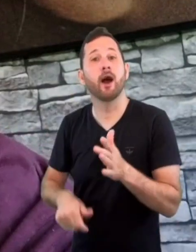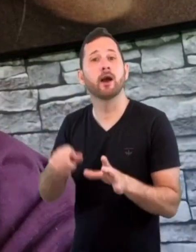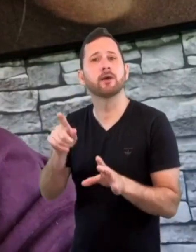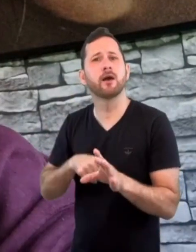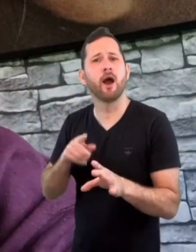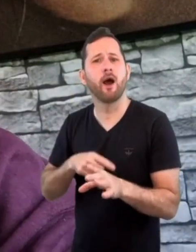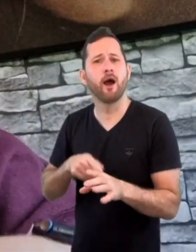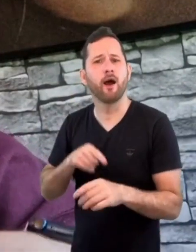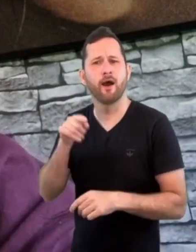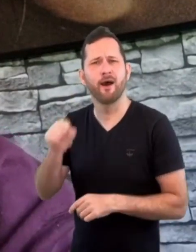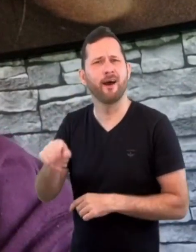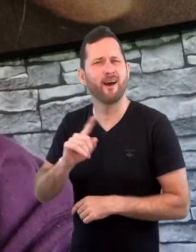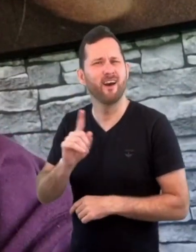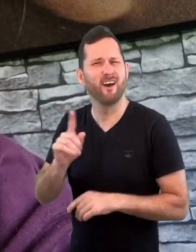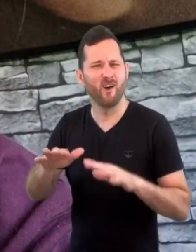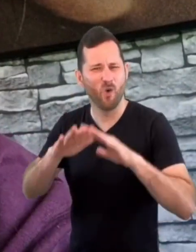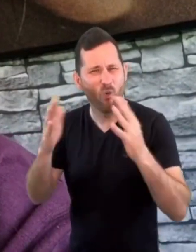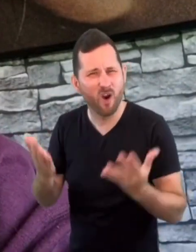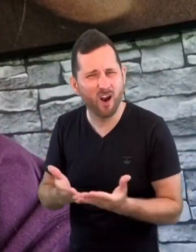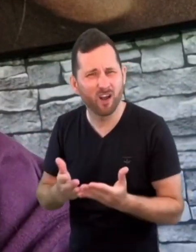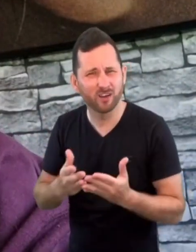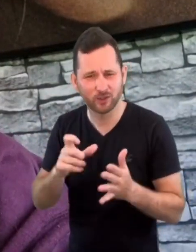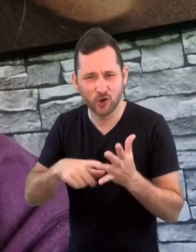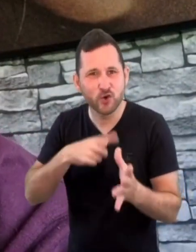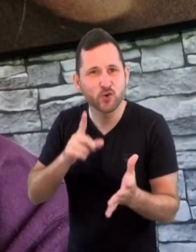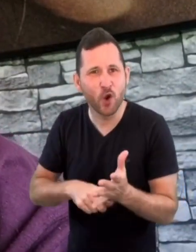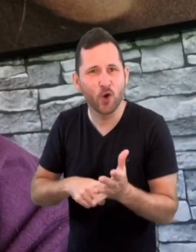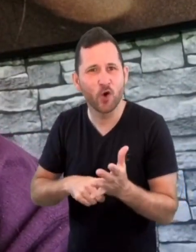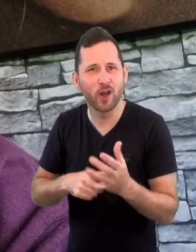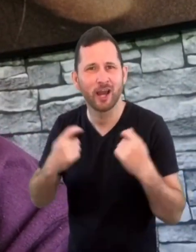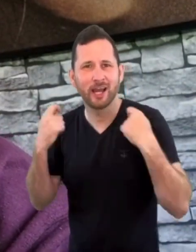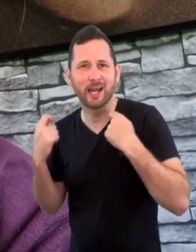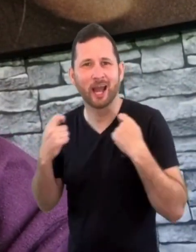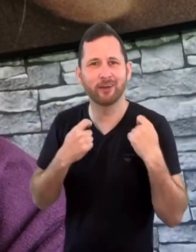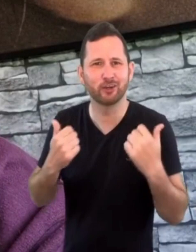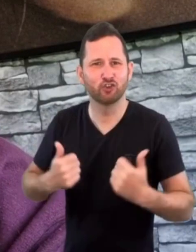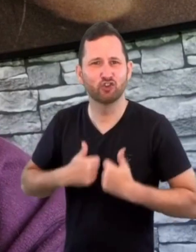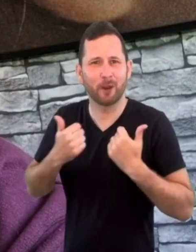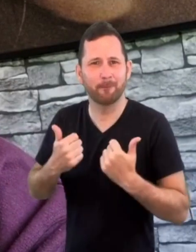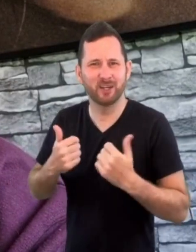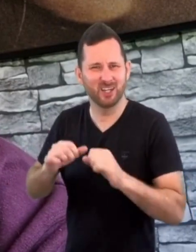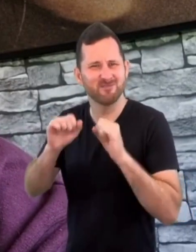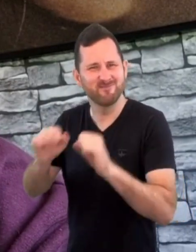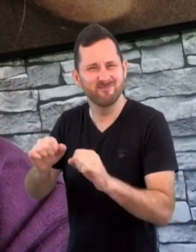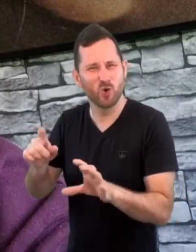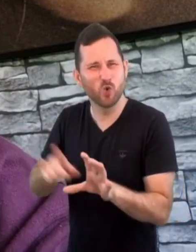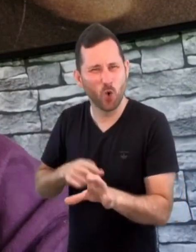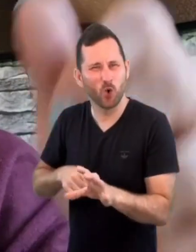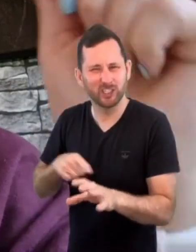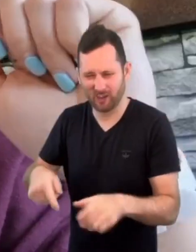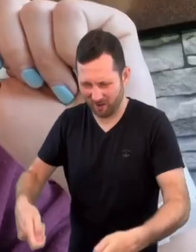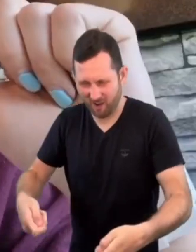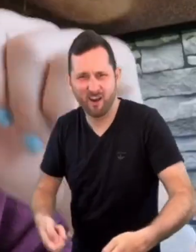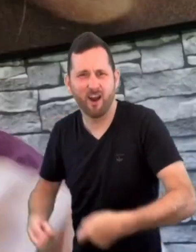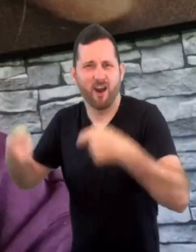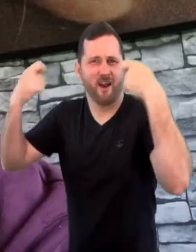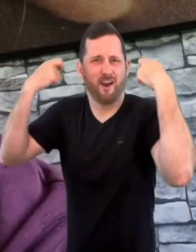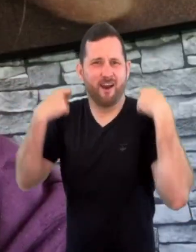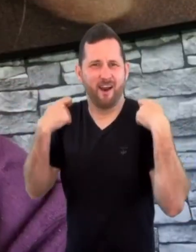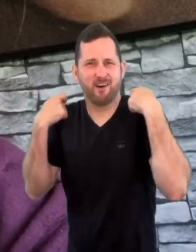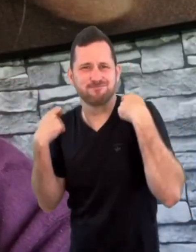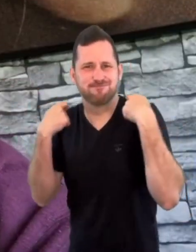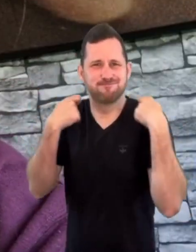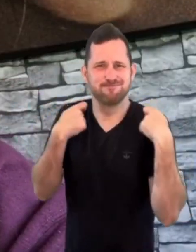obviously I went through the World Cold Carrying Championships, which is, you know, a very Yorkshire event running with sacco on your